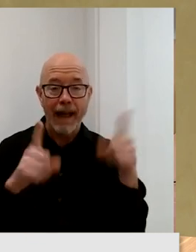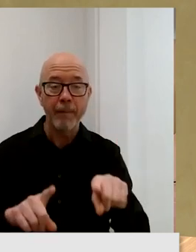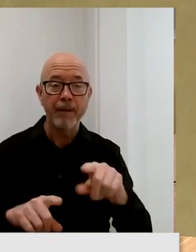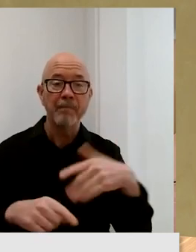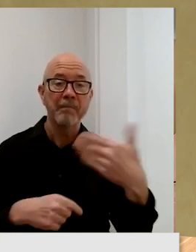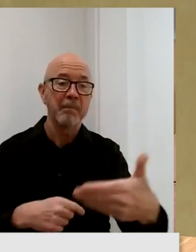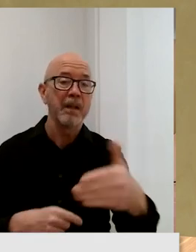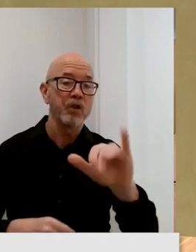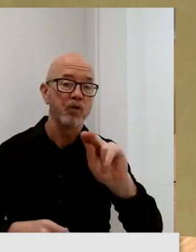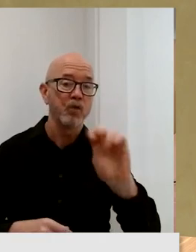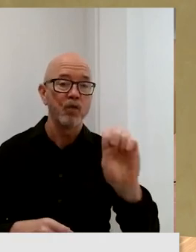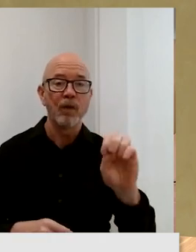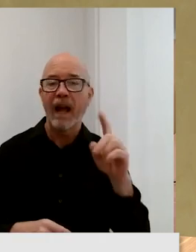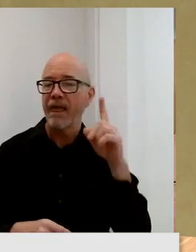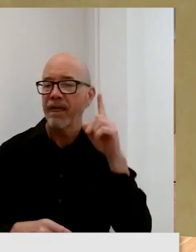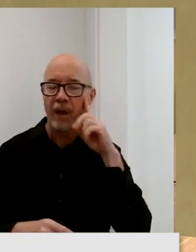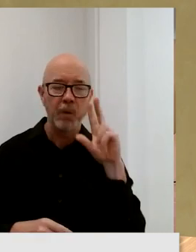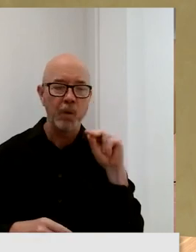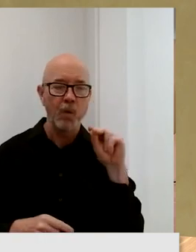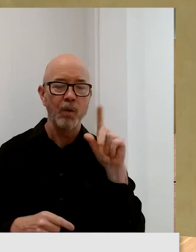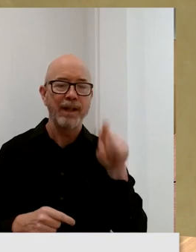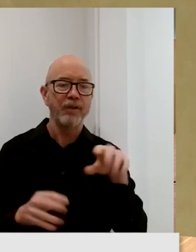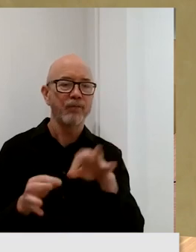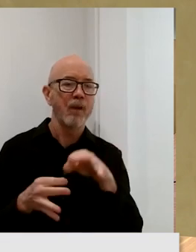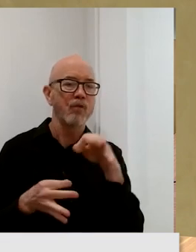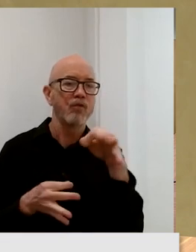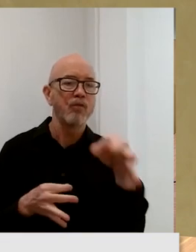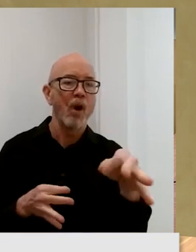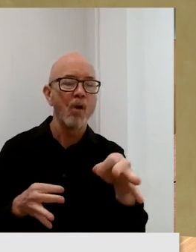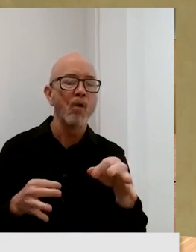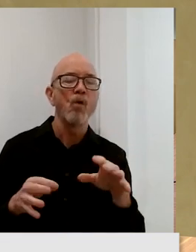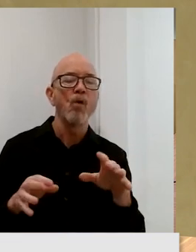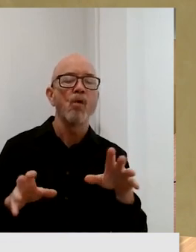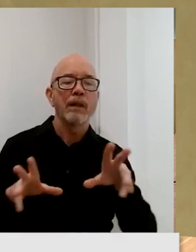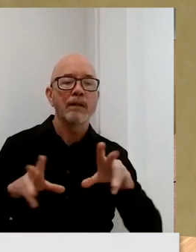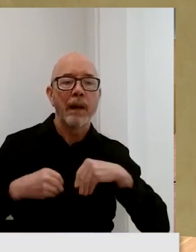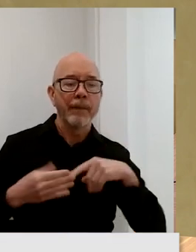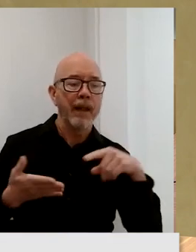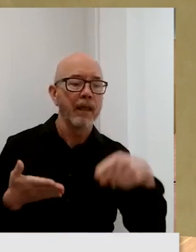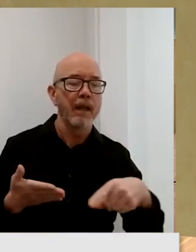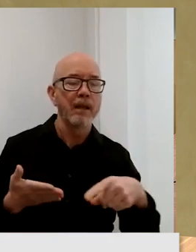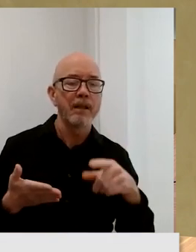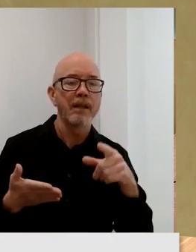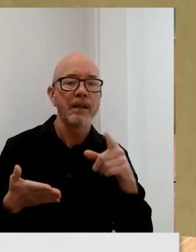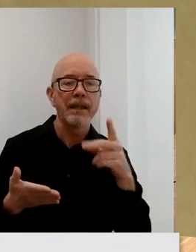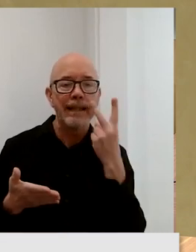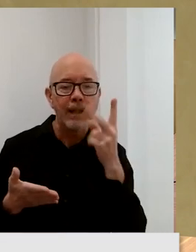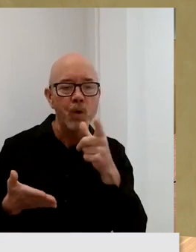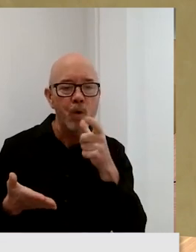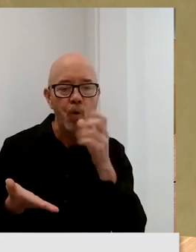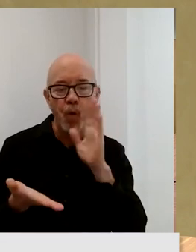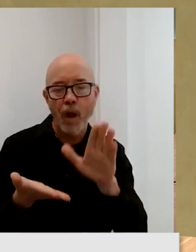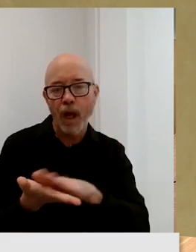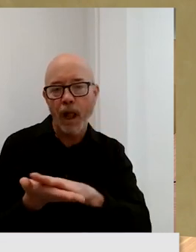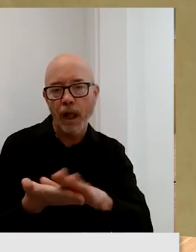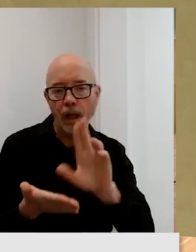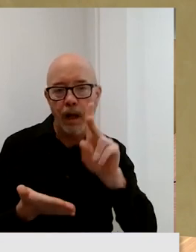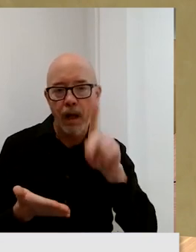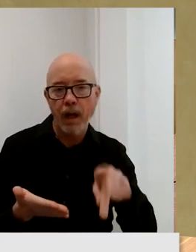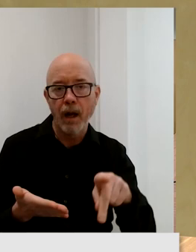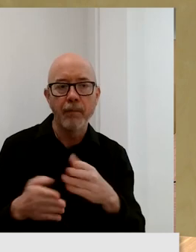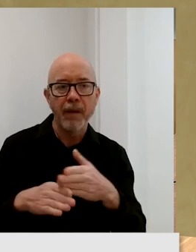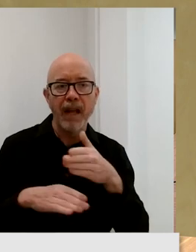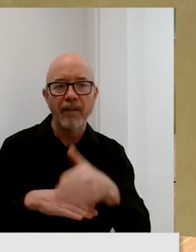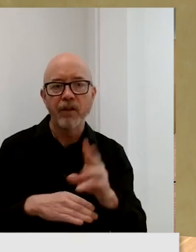and figure out what team is going to clean up the mess. After receipt fumbled it for a second iteration and $600,000